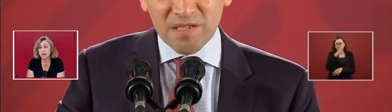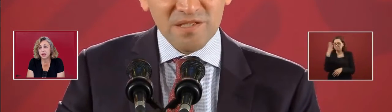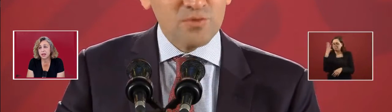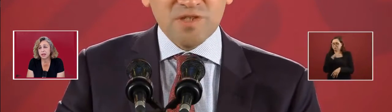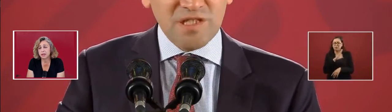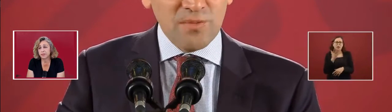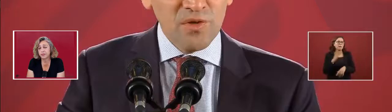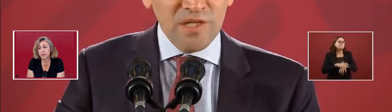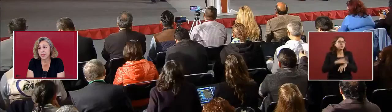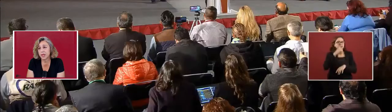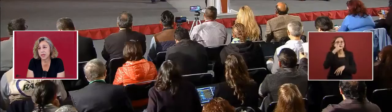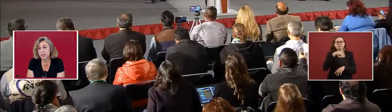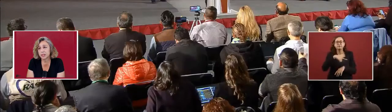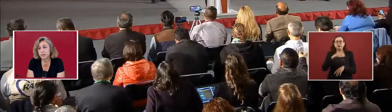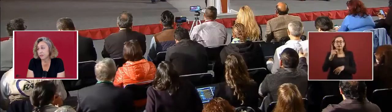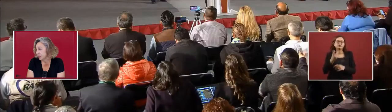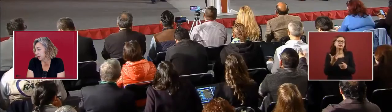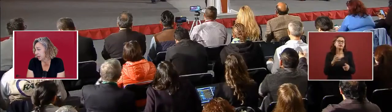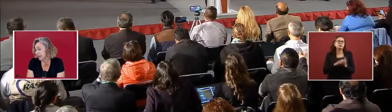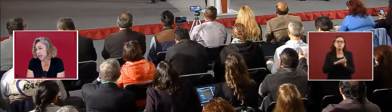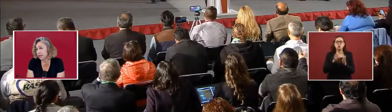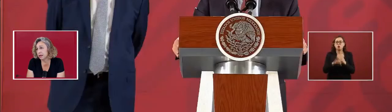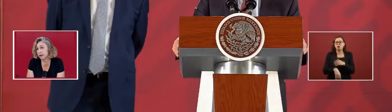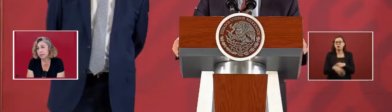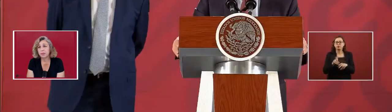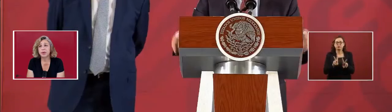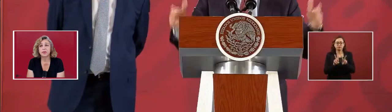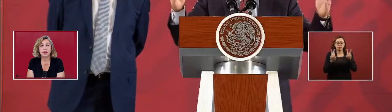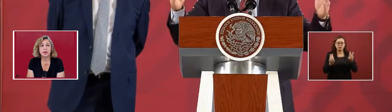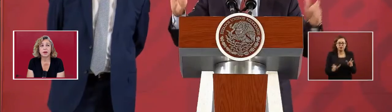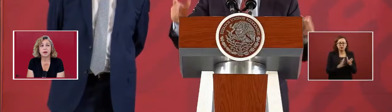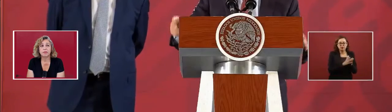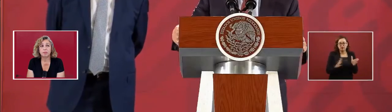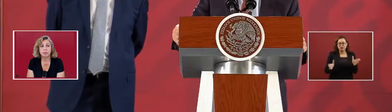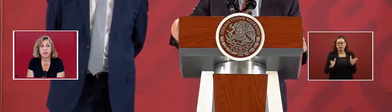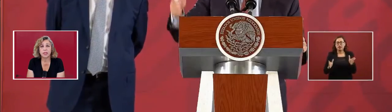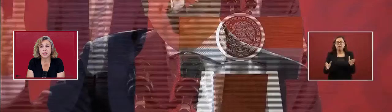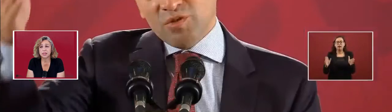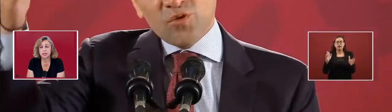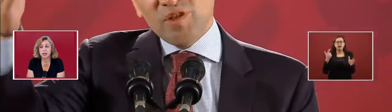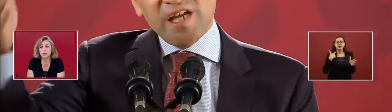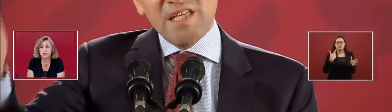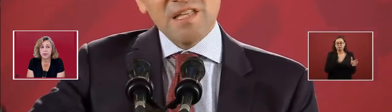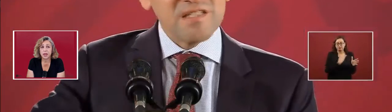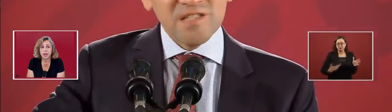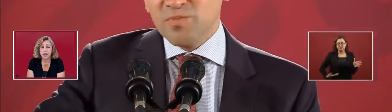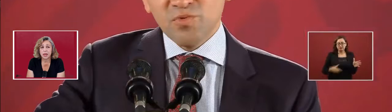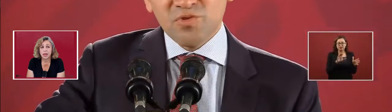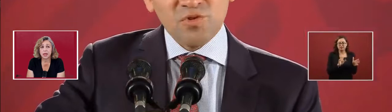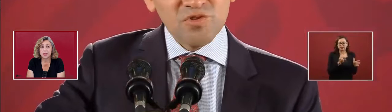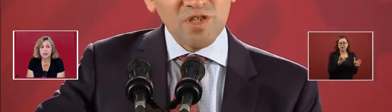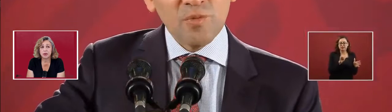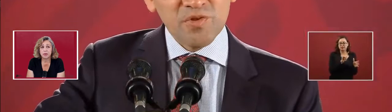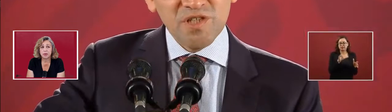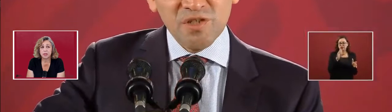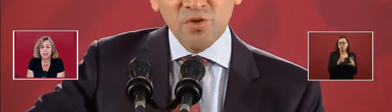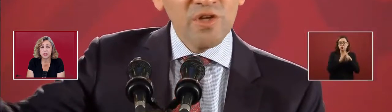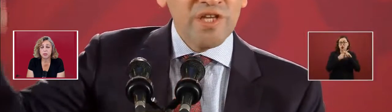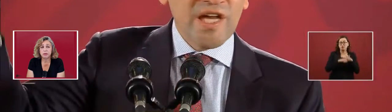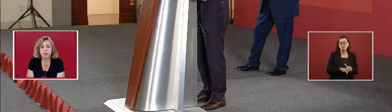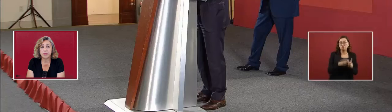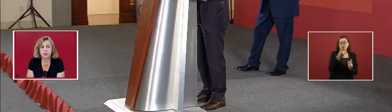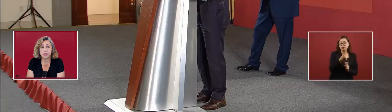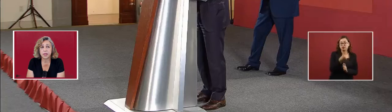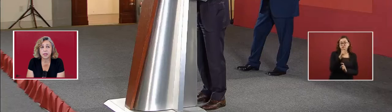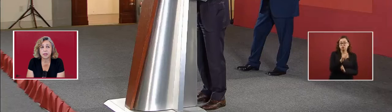look at it is like in the period of President Zedillo. He started with a